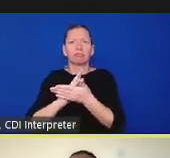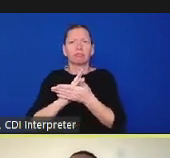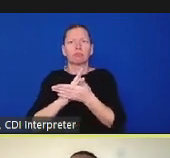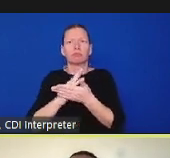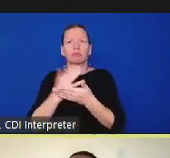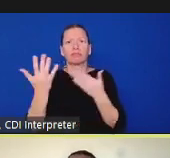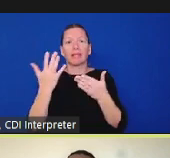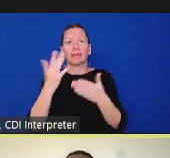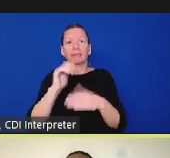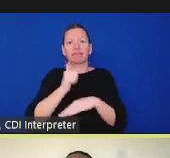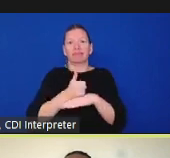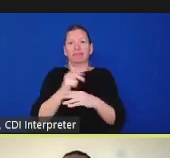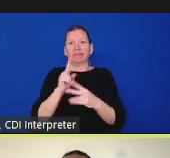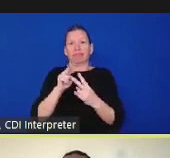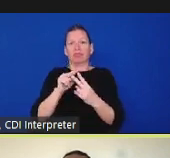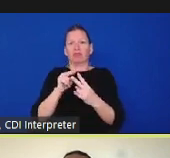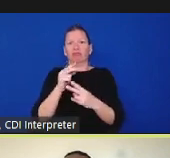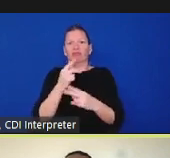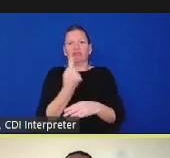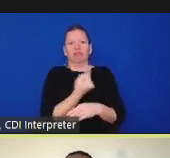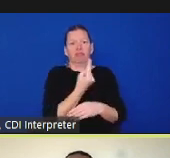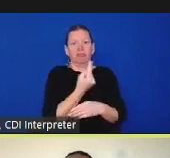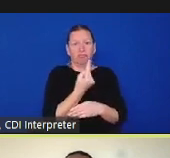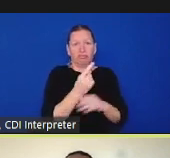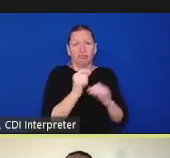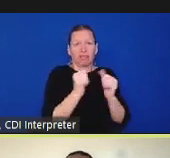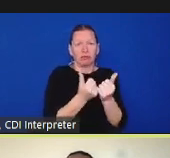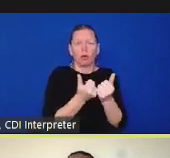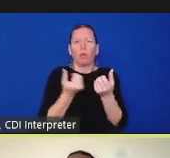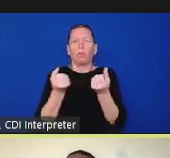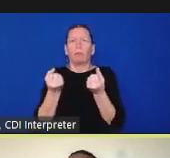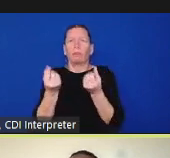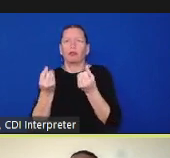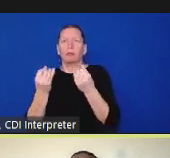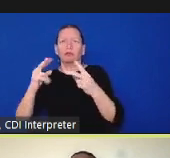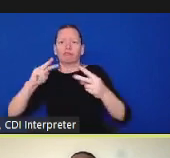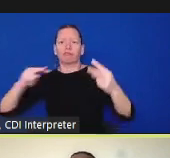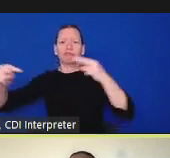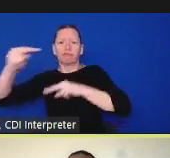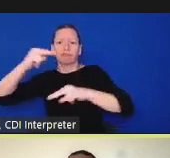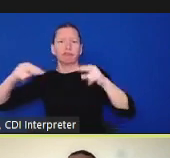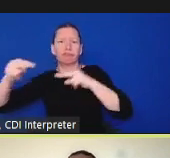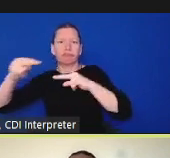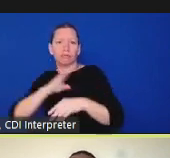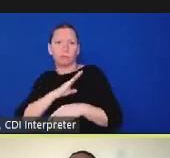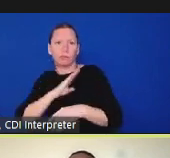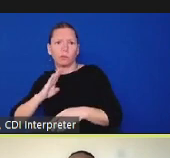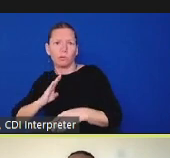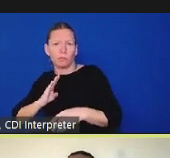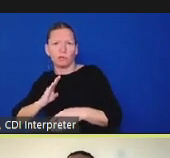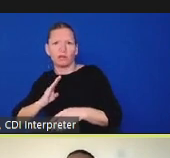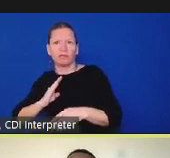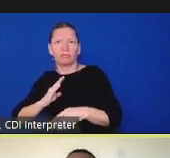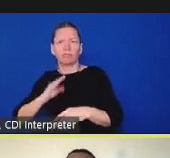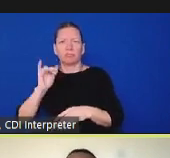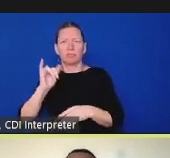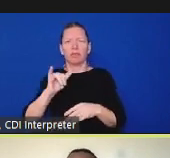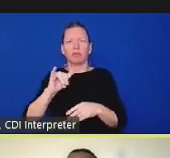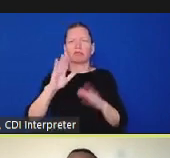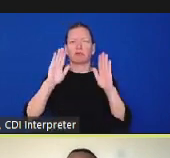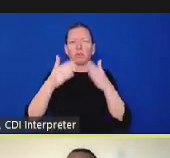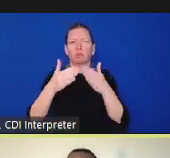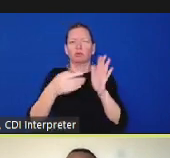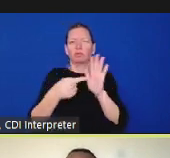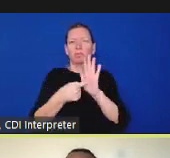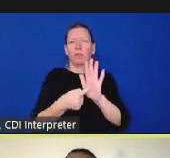has some good advantages it gives the community the ability to be involved in the complaint process sometimes that can mean